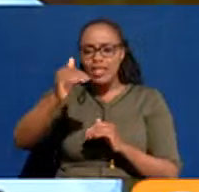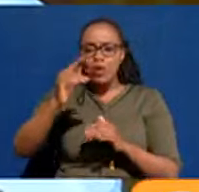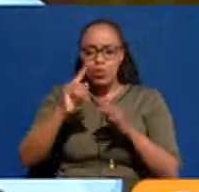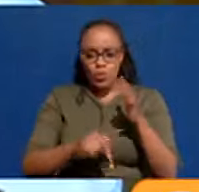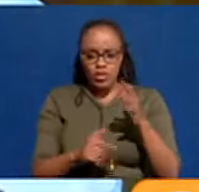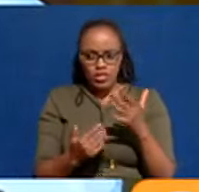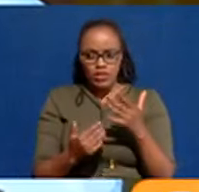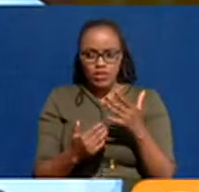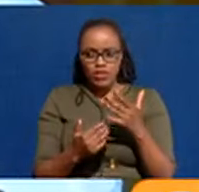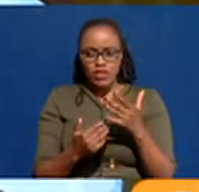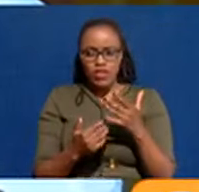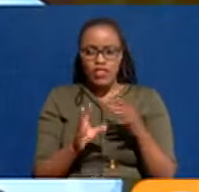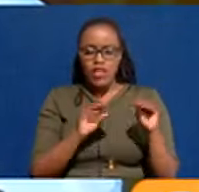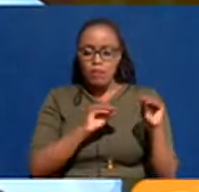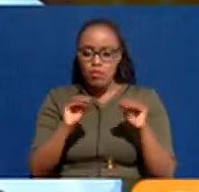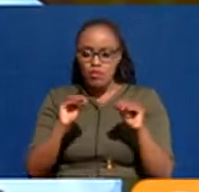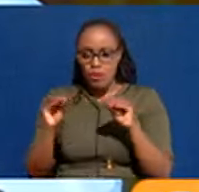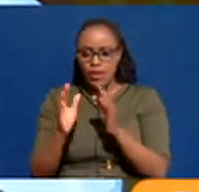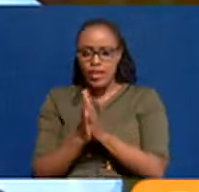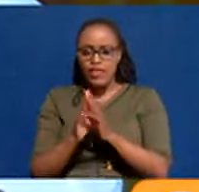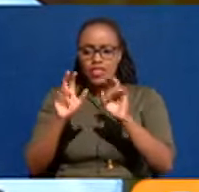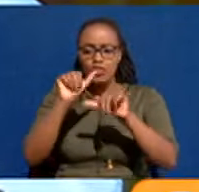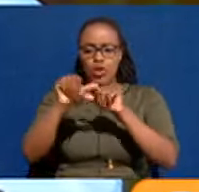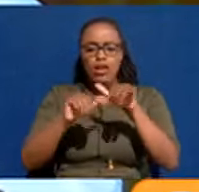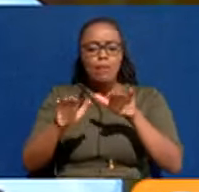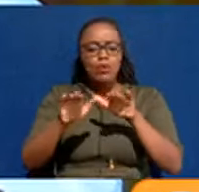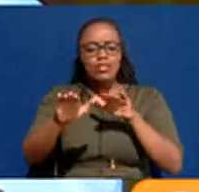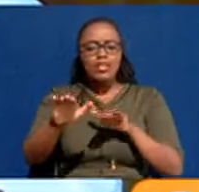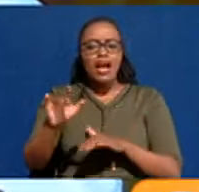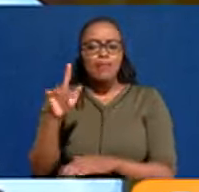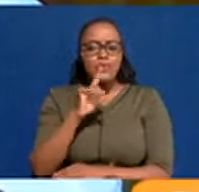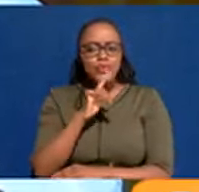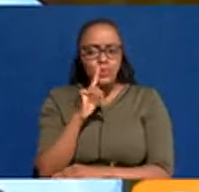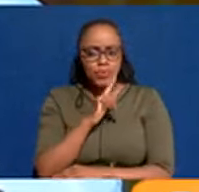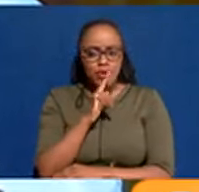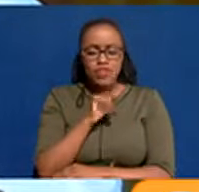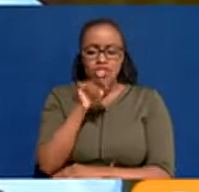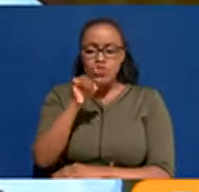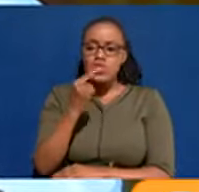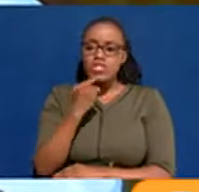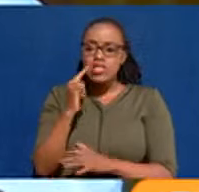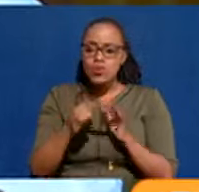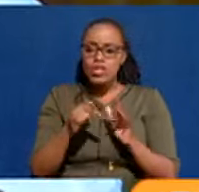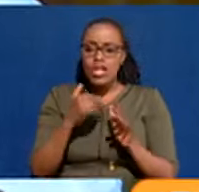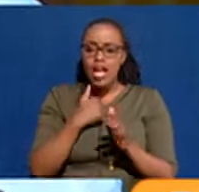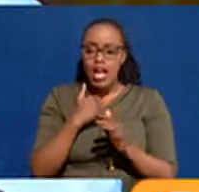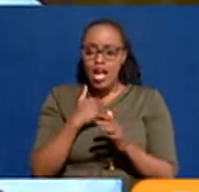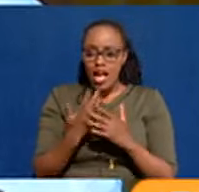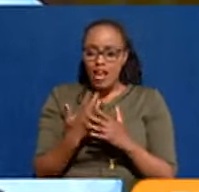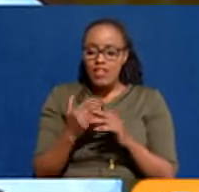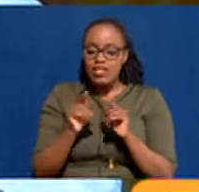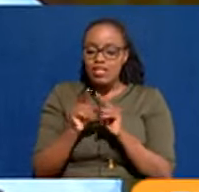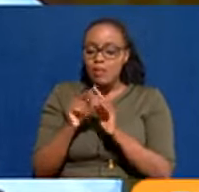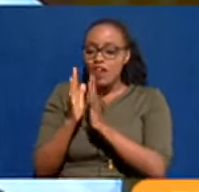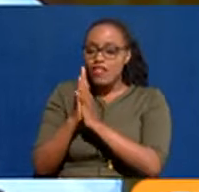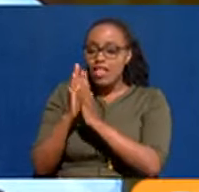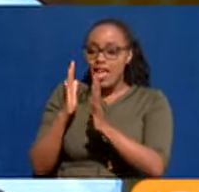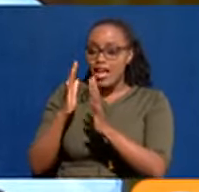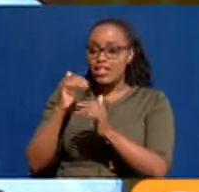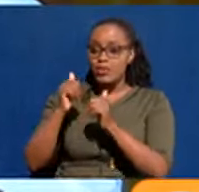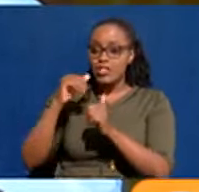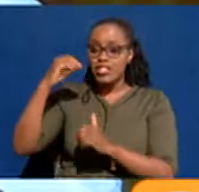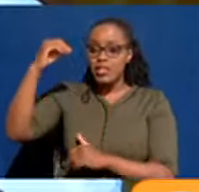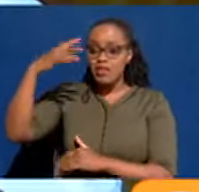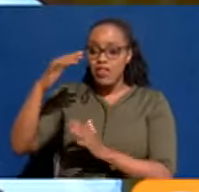been mobility. Yes. And the issue around traffic congestion. You said that you'd build a city metro commuter light rail. Yes.